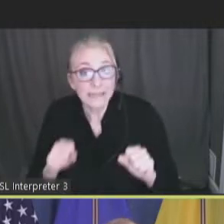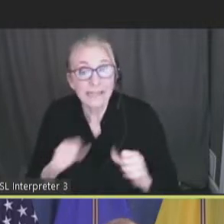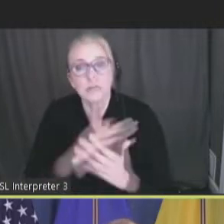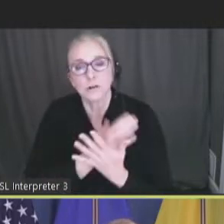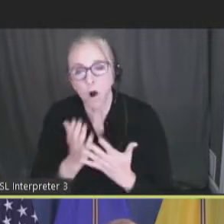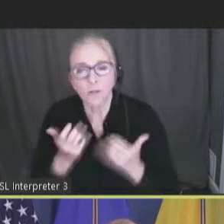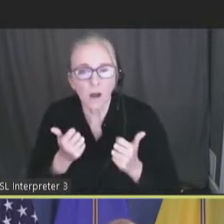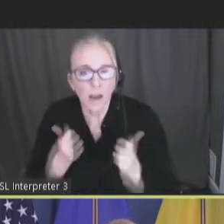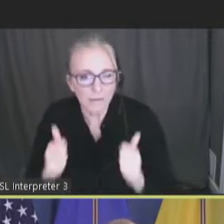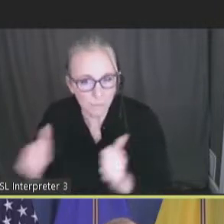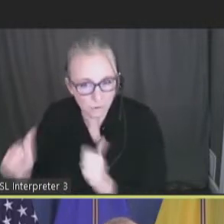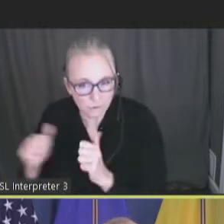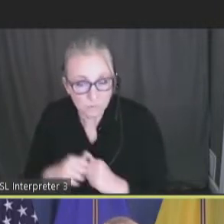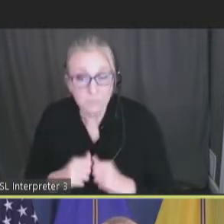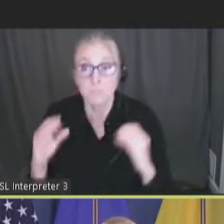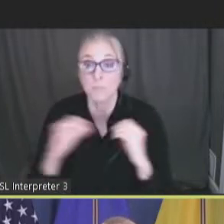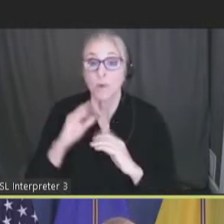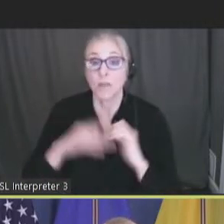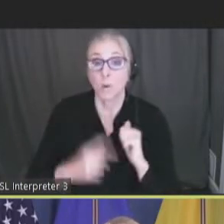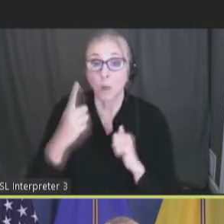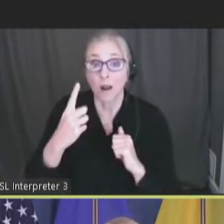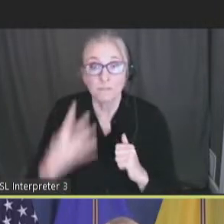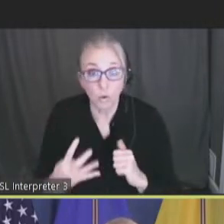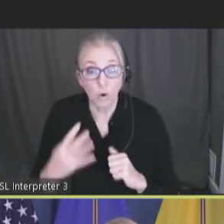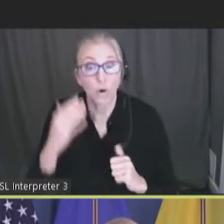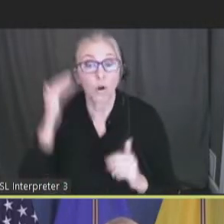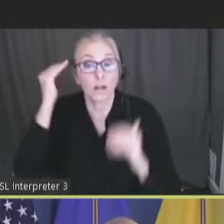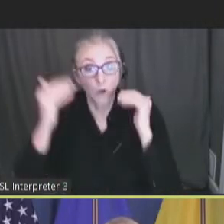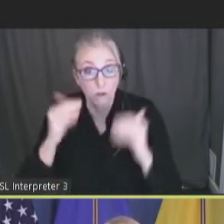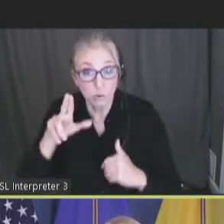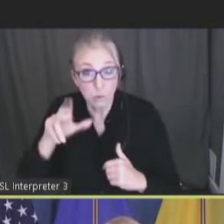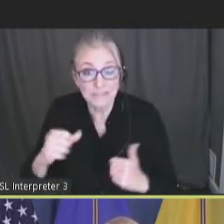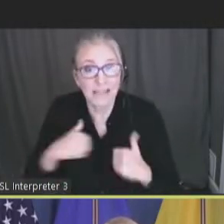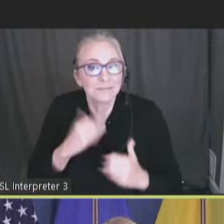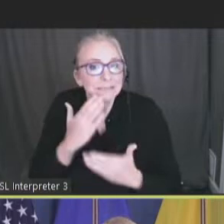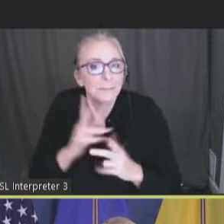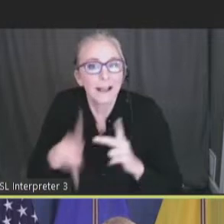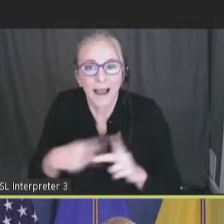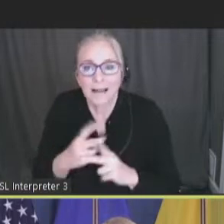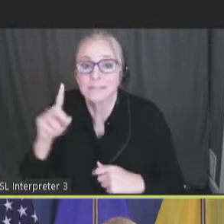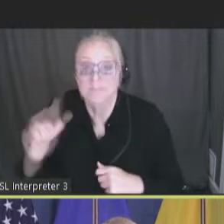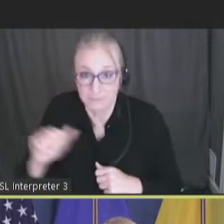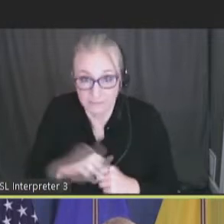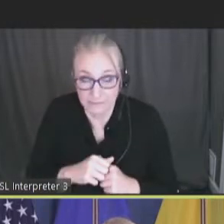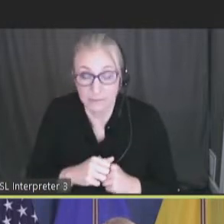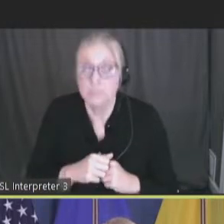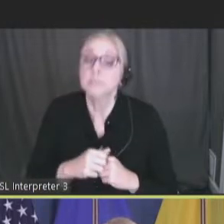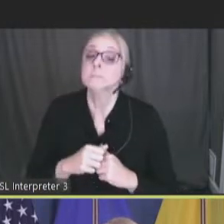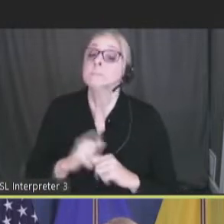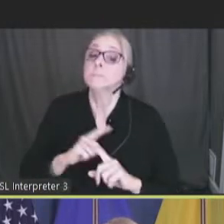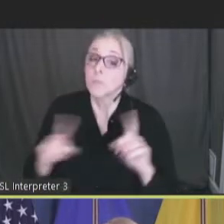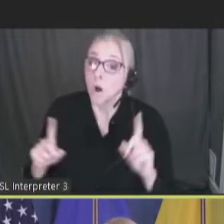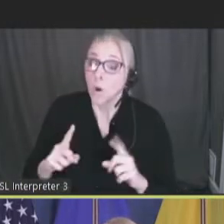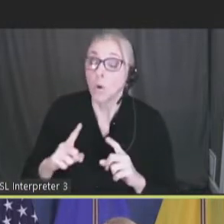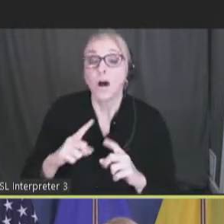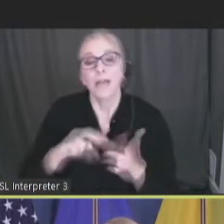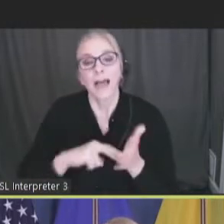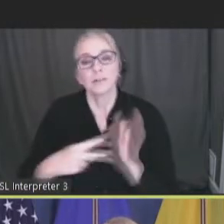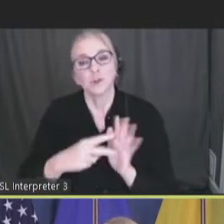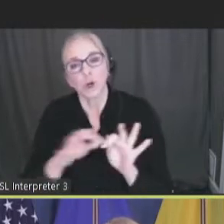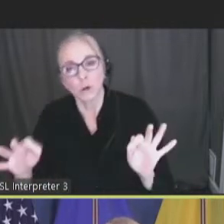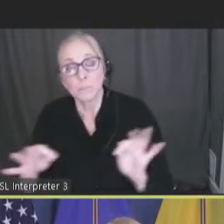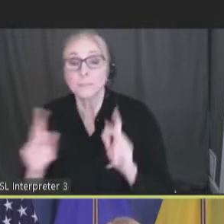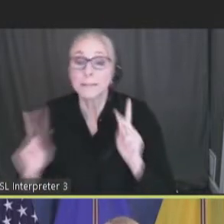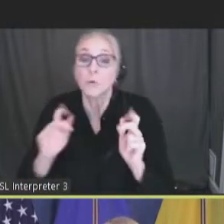efforts. More than one in four adults in the United States has some type of disability. Although the term people with disabilities sometimes